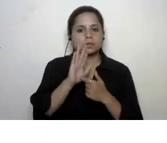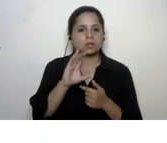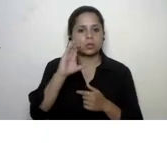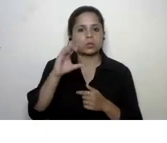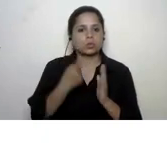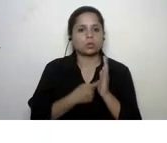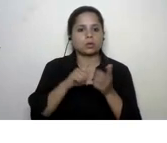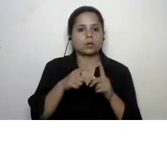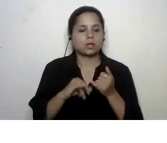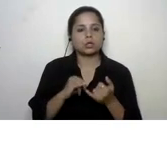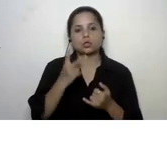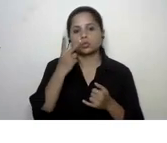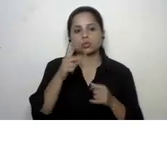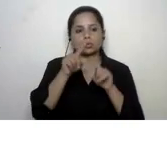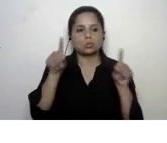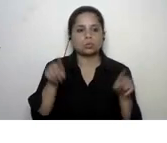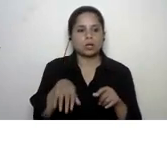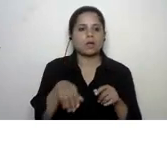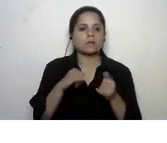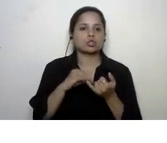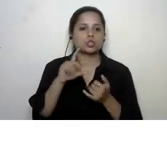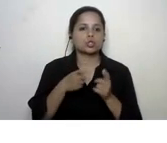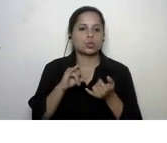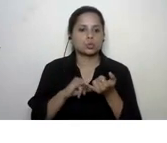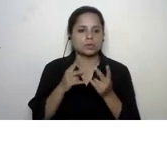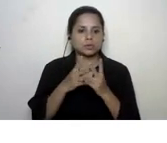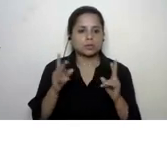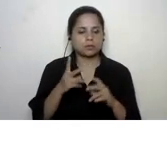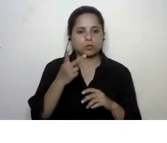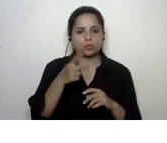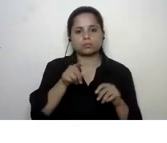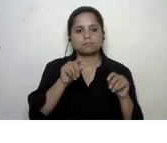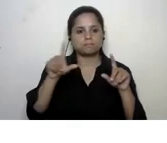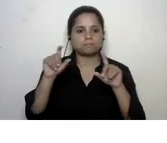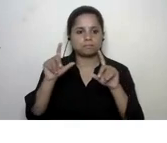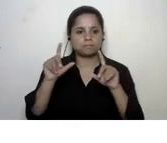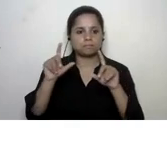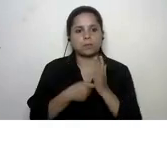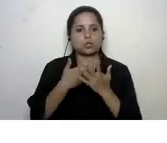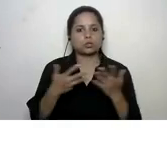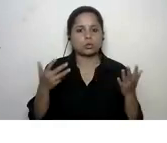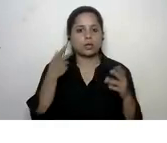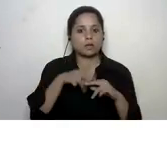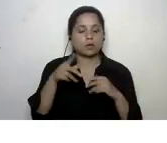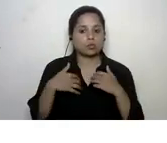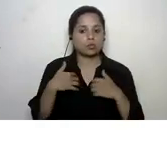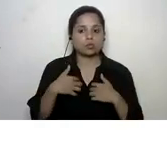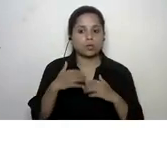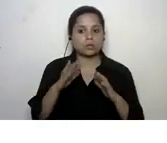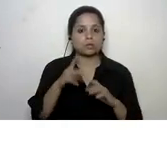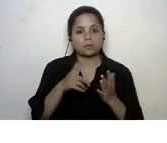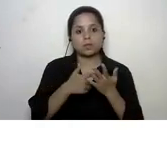are just two pages of credits and sources and there are some resources if you're interested uh